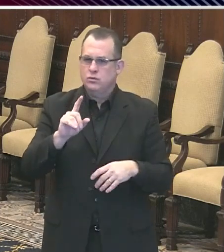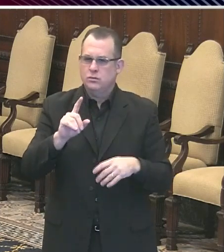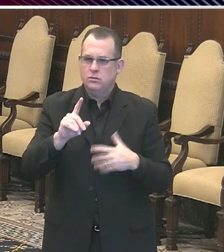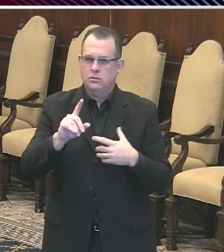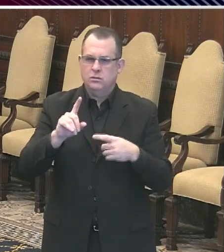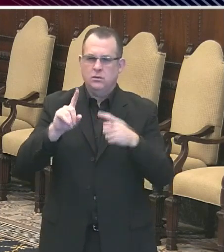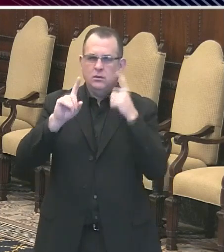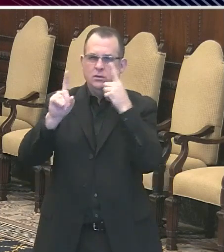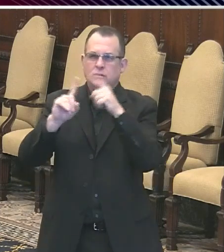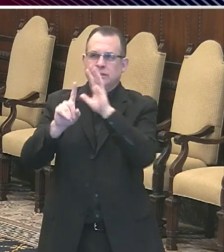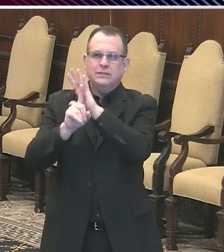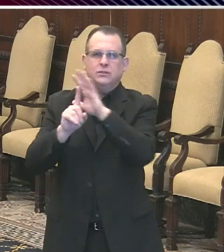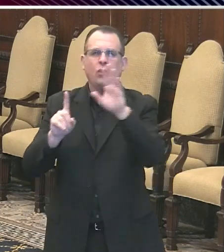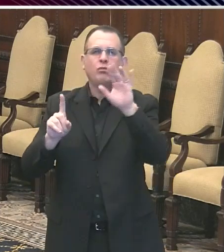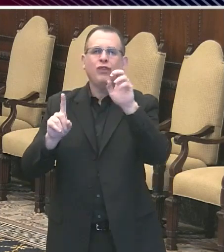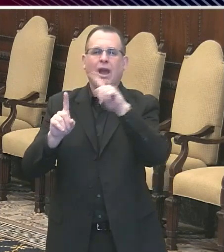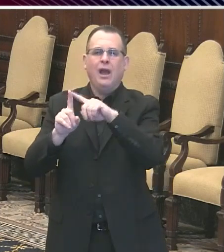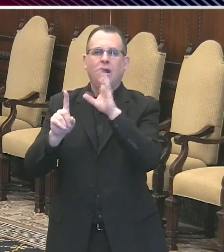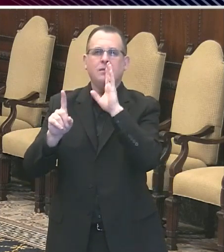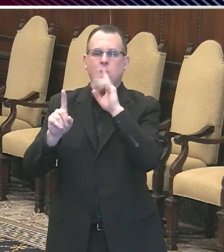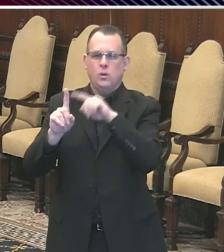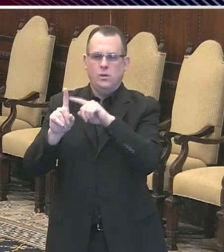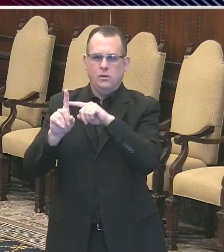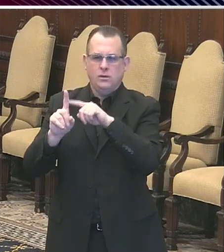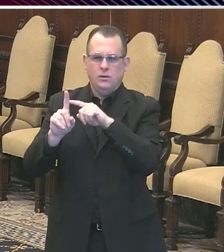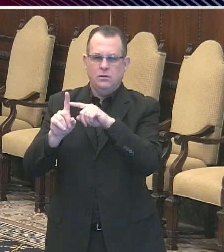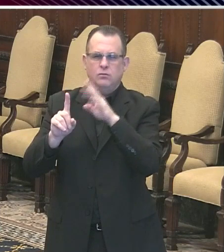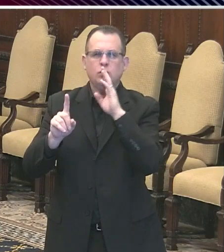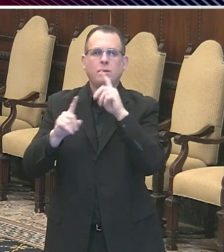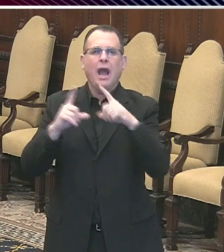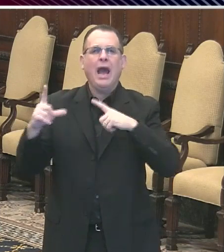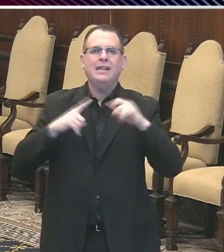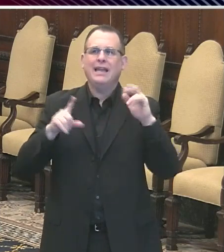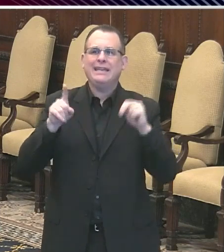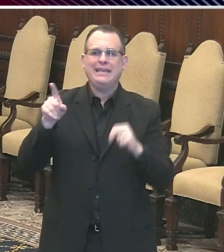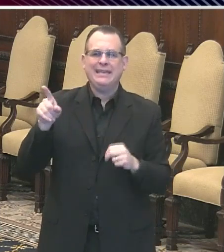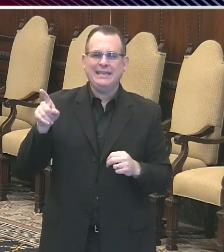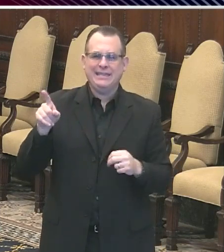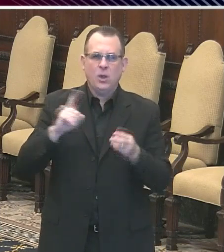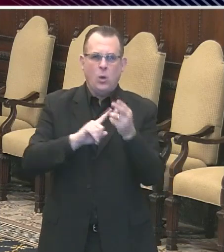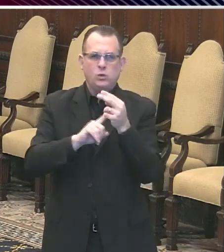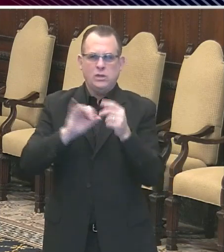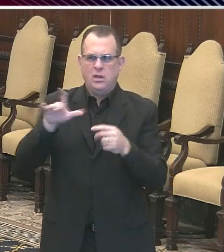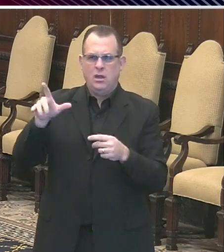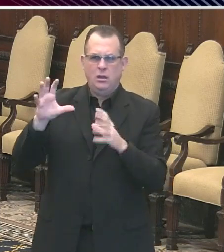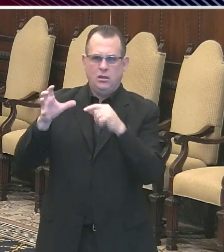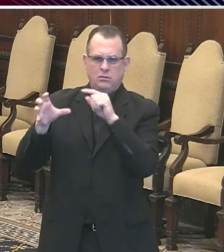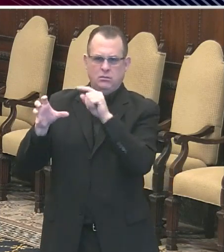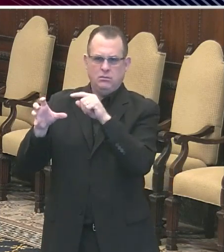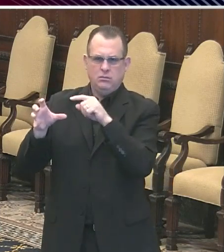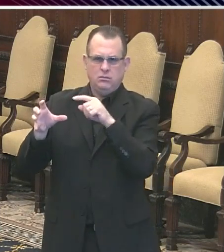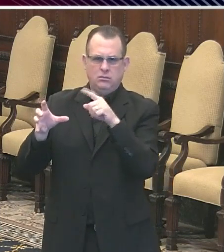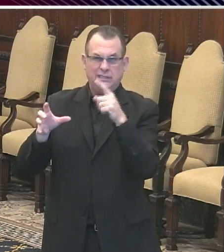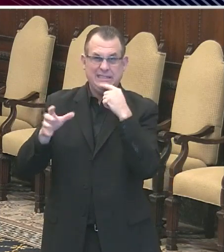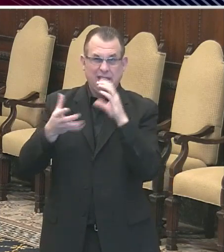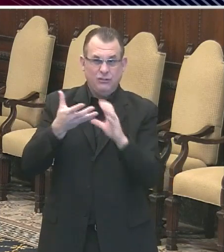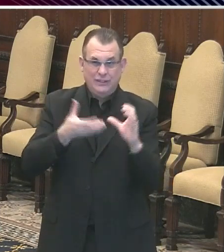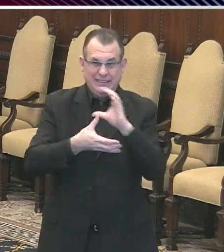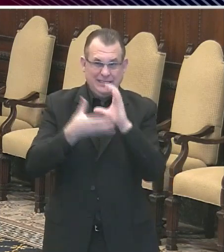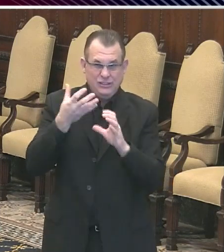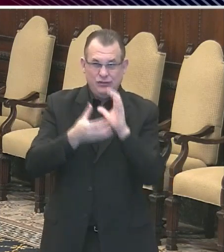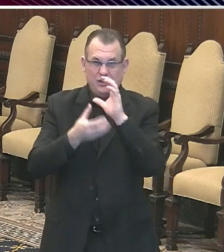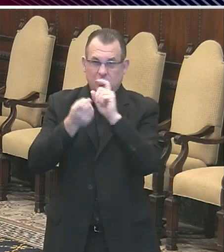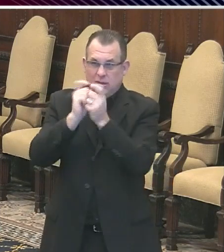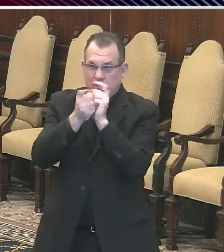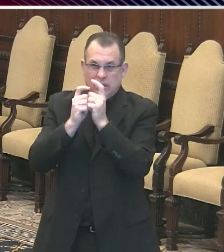in regards to the holiday in and the change of criteria for admission. You